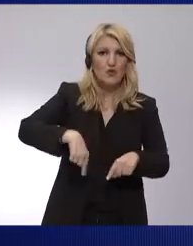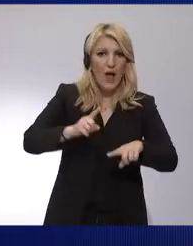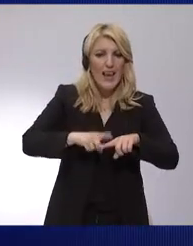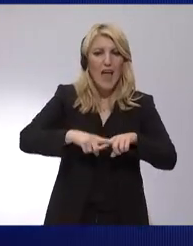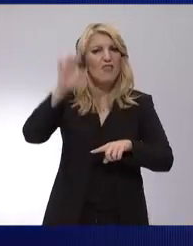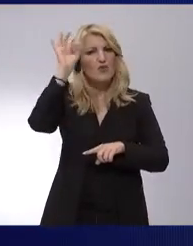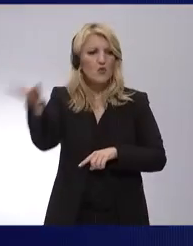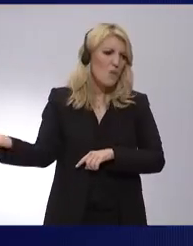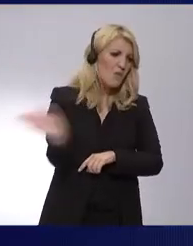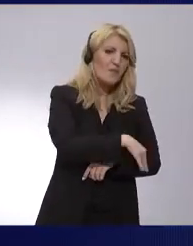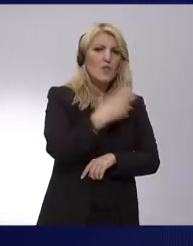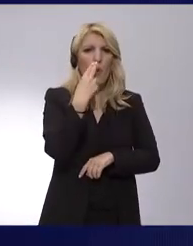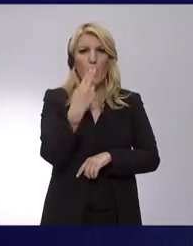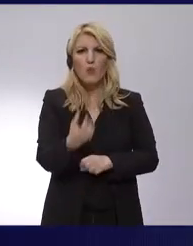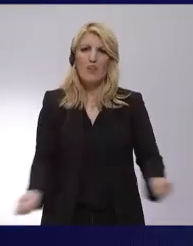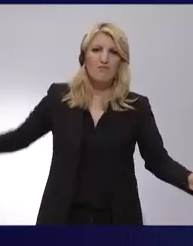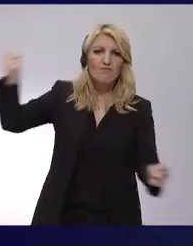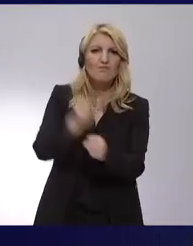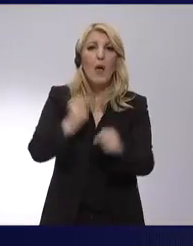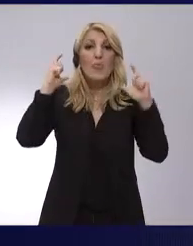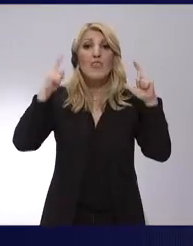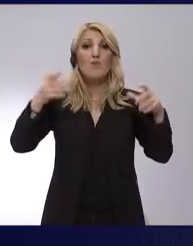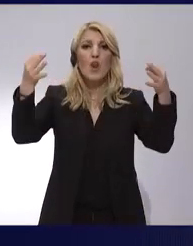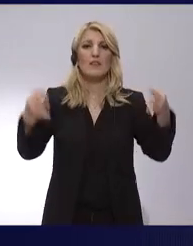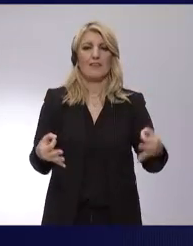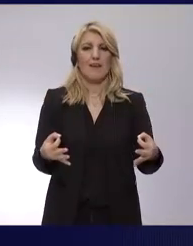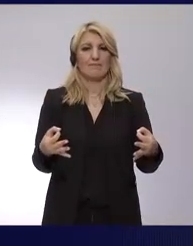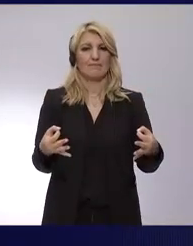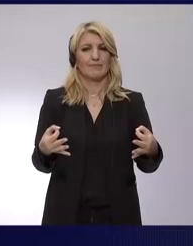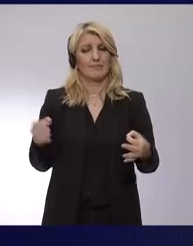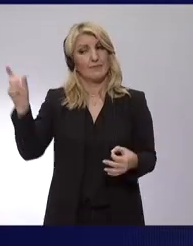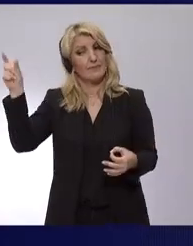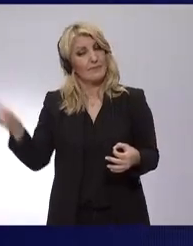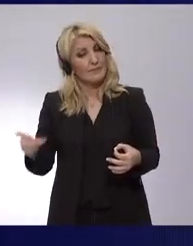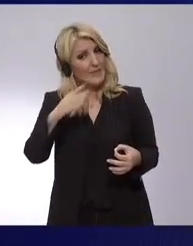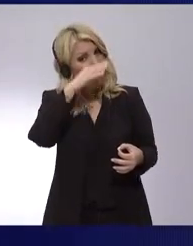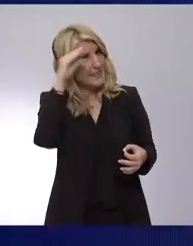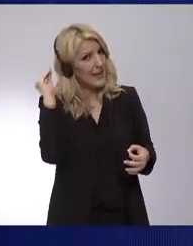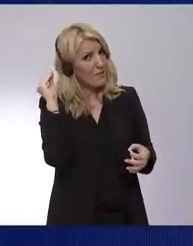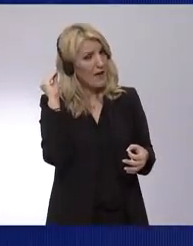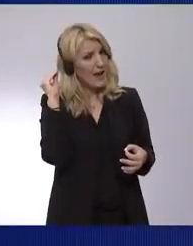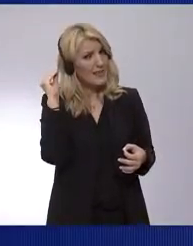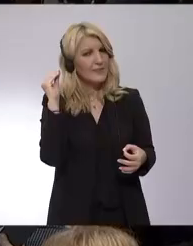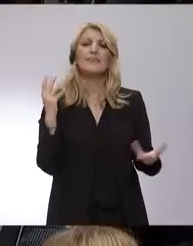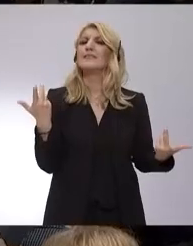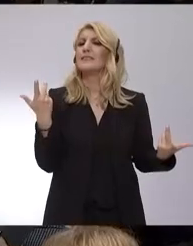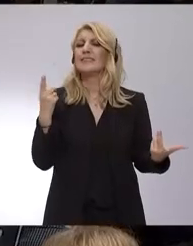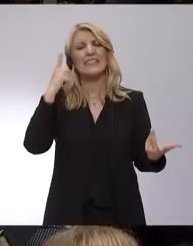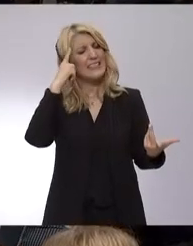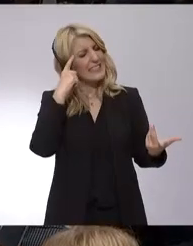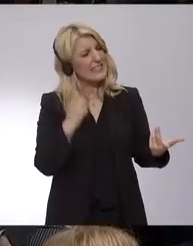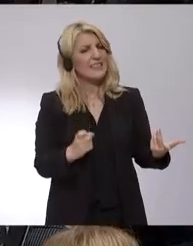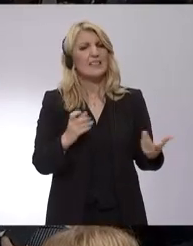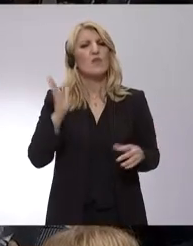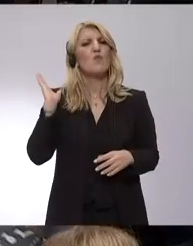that Rupa was not just a chapter in history books. It was the future of a democratic